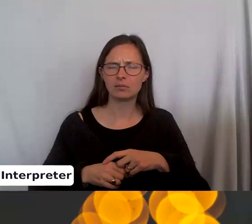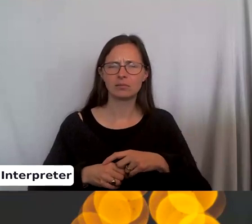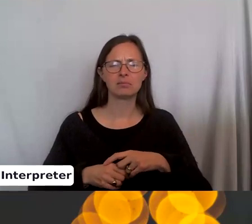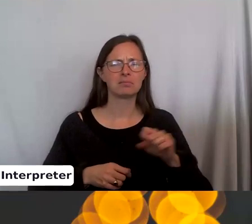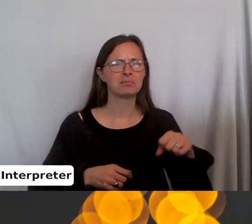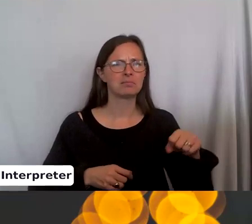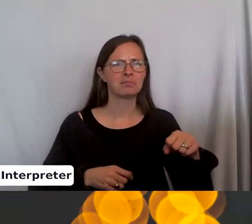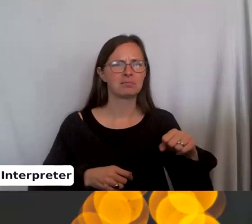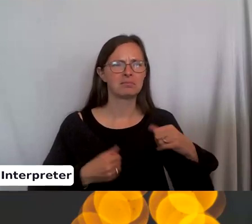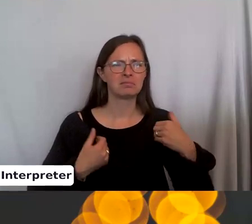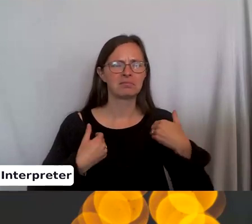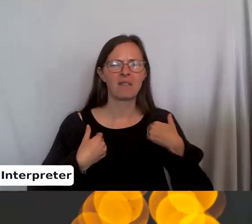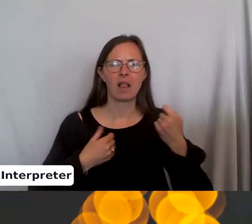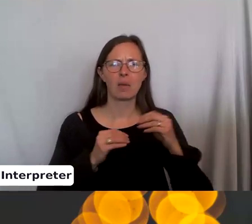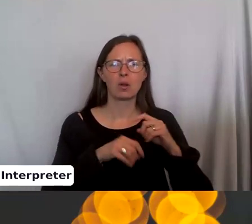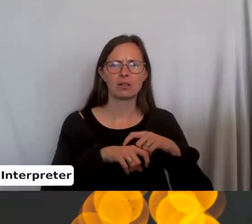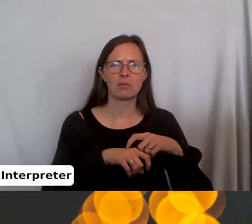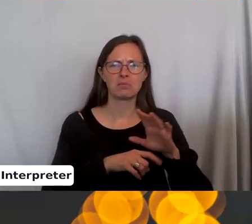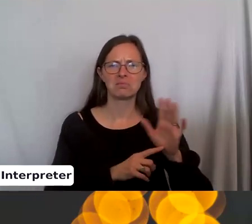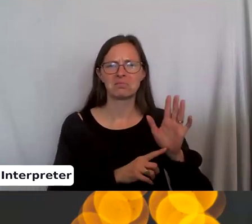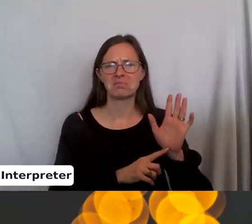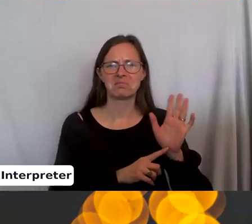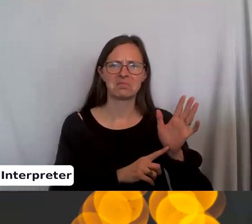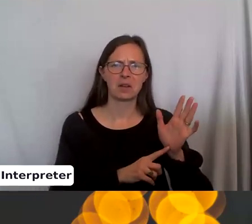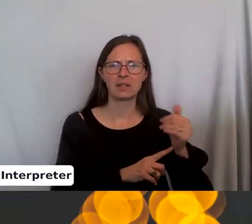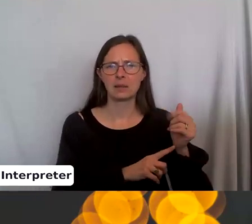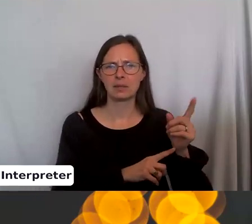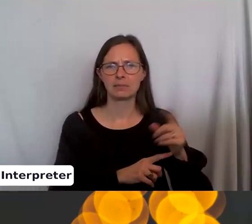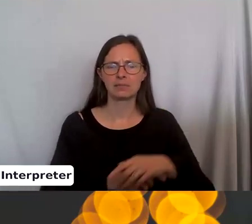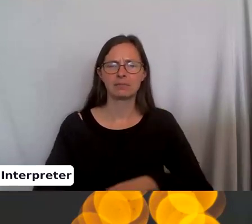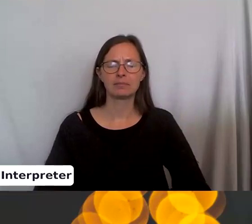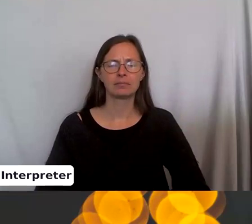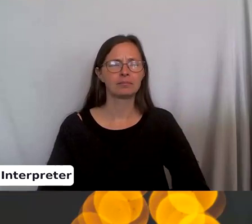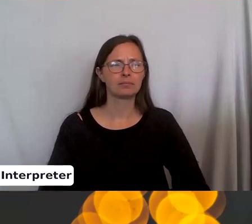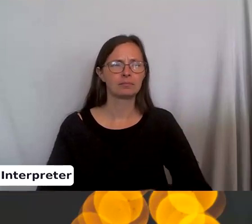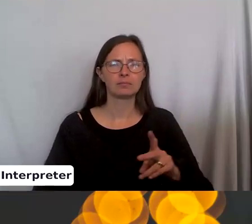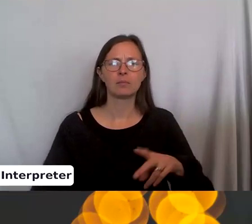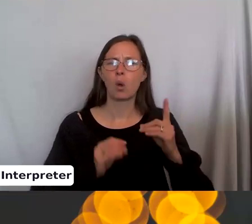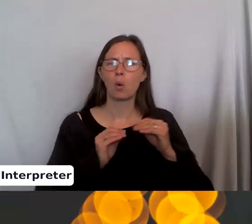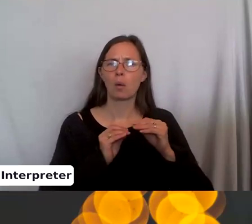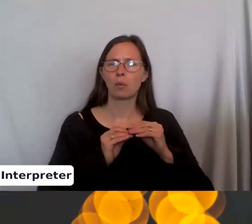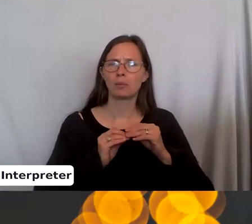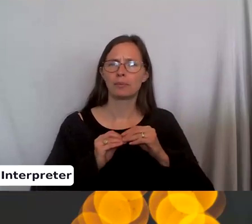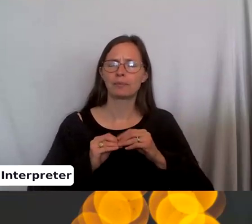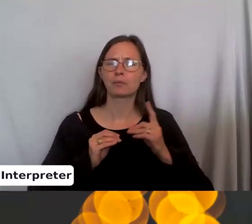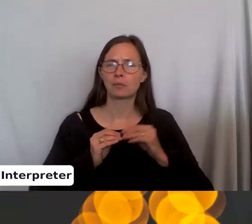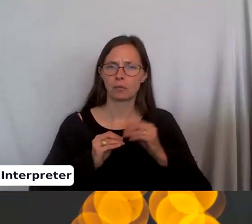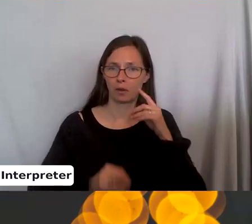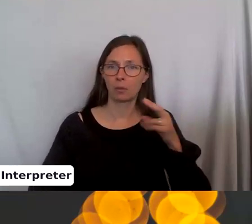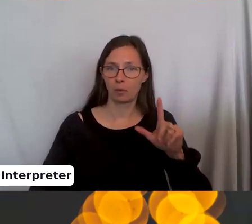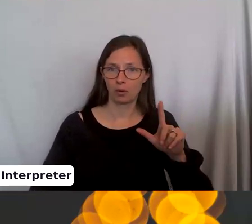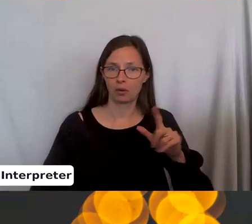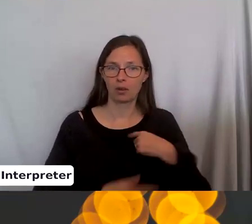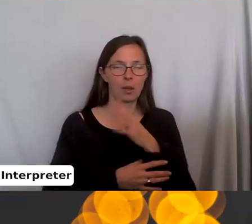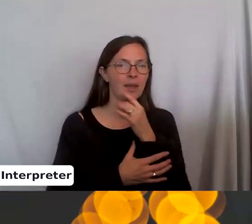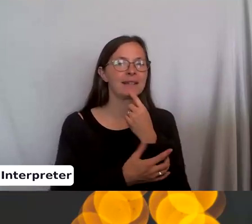Yeah. You've got, you've got a little bit more time, about five, five, 10. Okay. So we'll do one more row of, row of purling, and then I'm going to tell